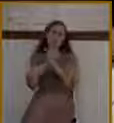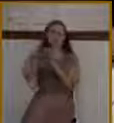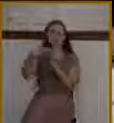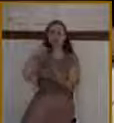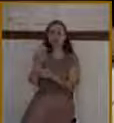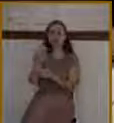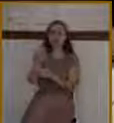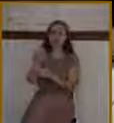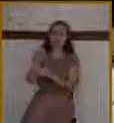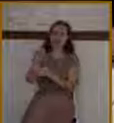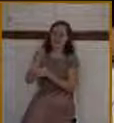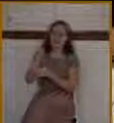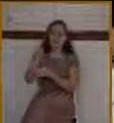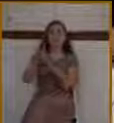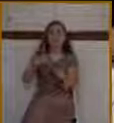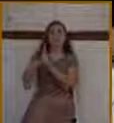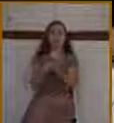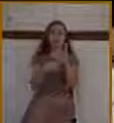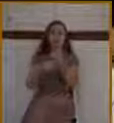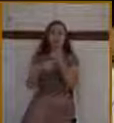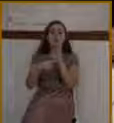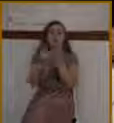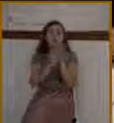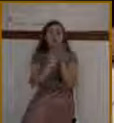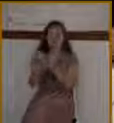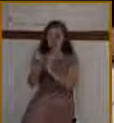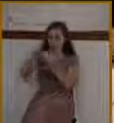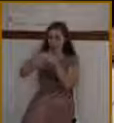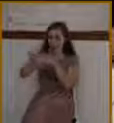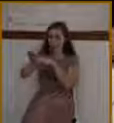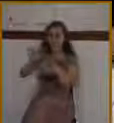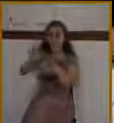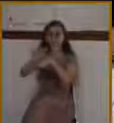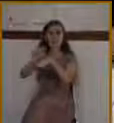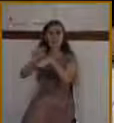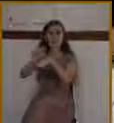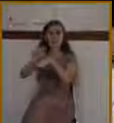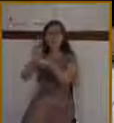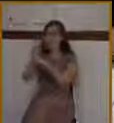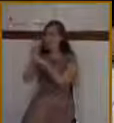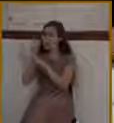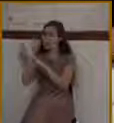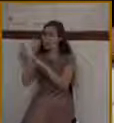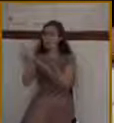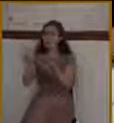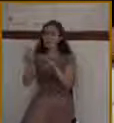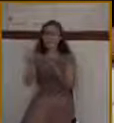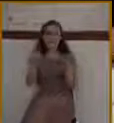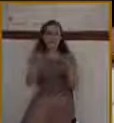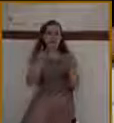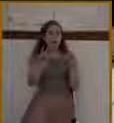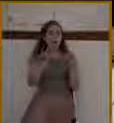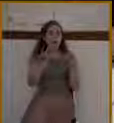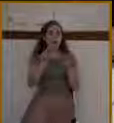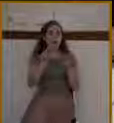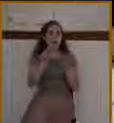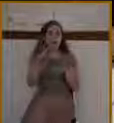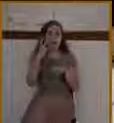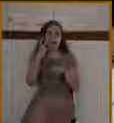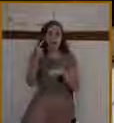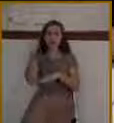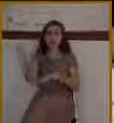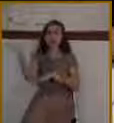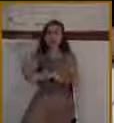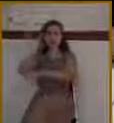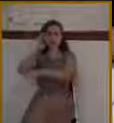the temple. And when he looked around about upon all things, and now the eventide was come, he